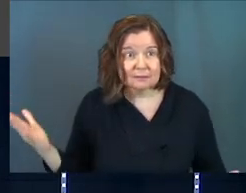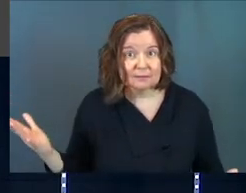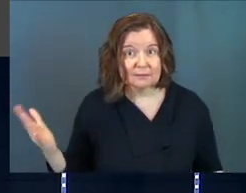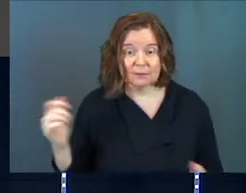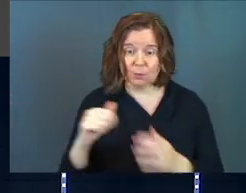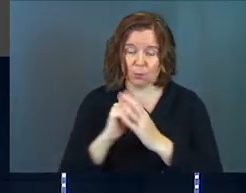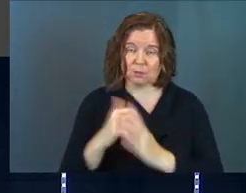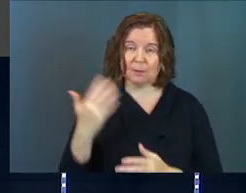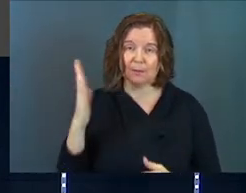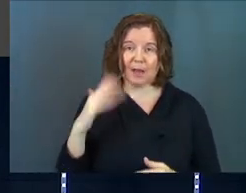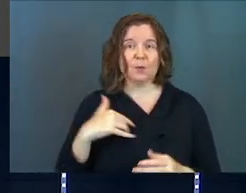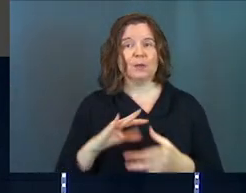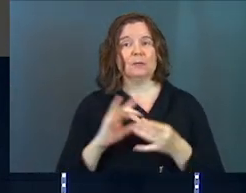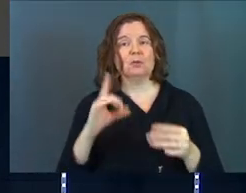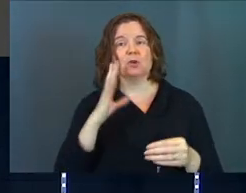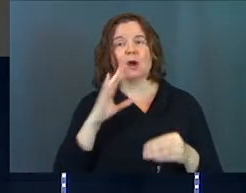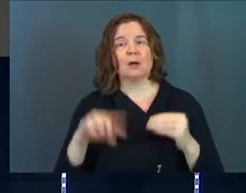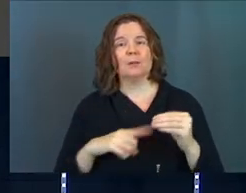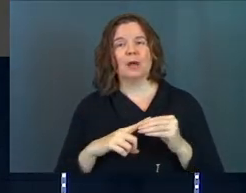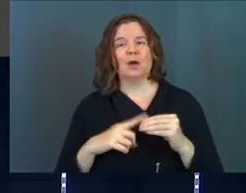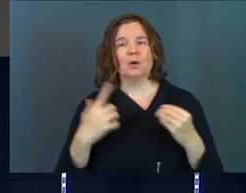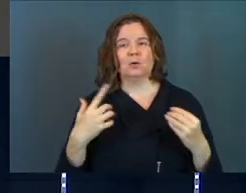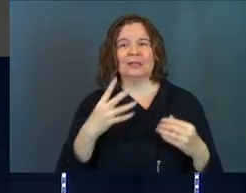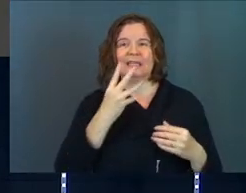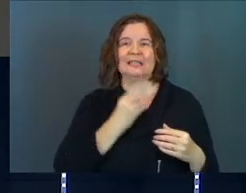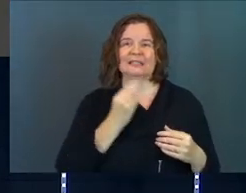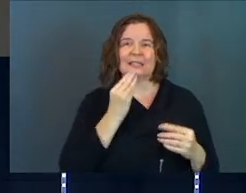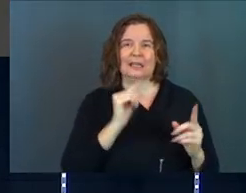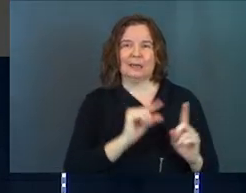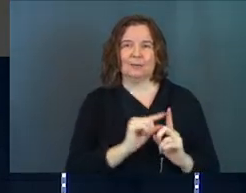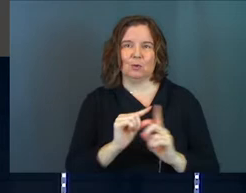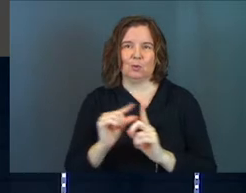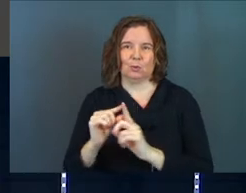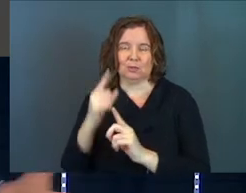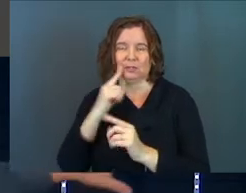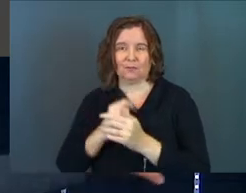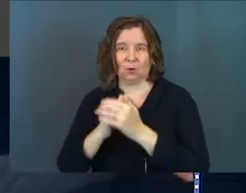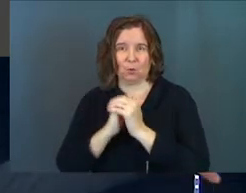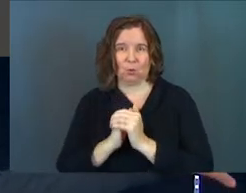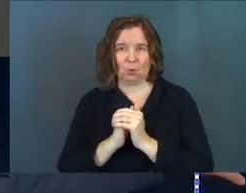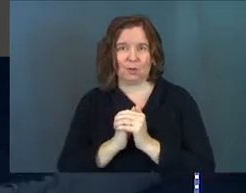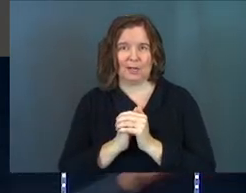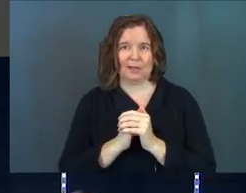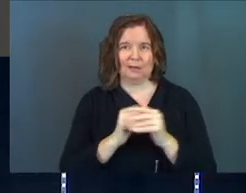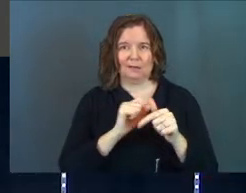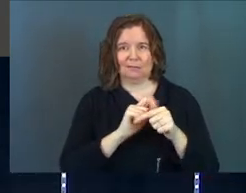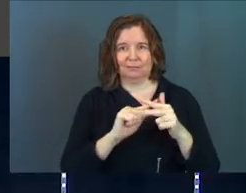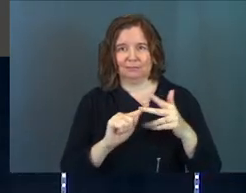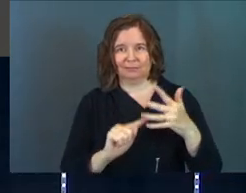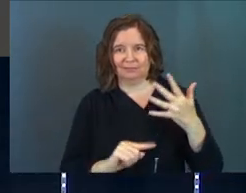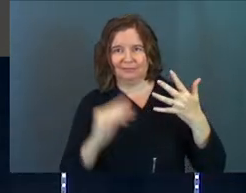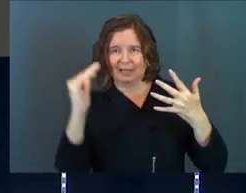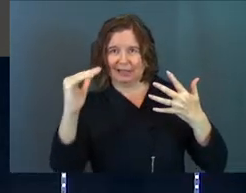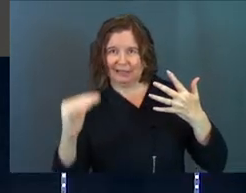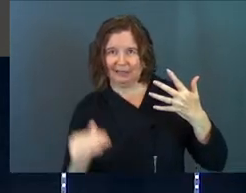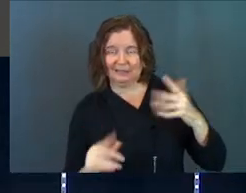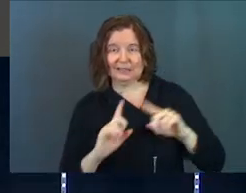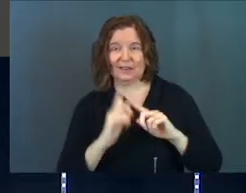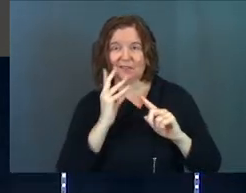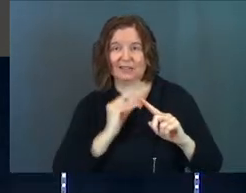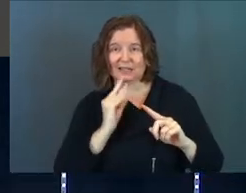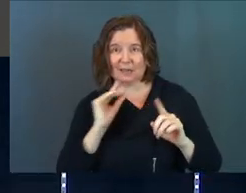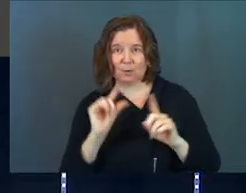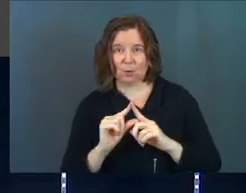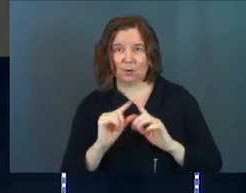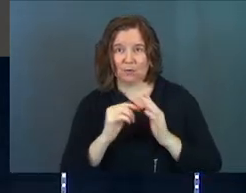We're worshipers of God. We've been talking about these Hebrew words for worship. And there's a smattering of them up there. Hebrew words